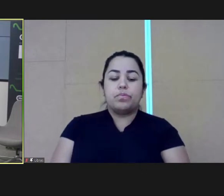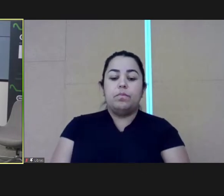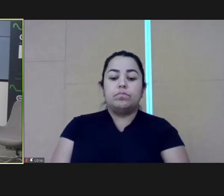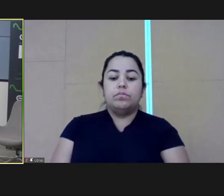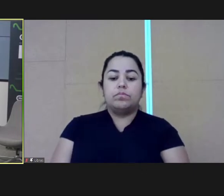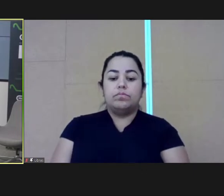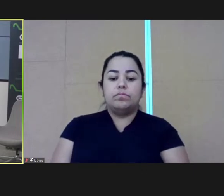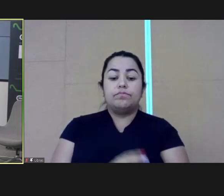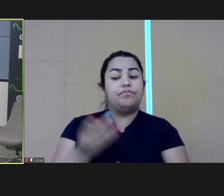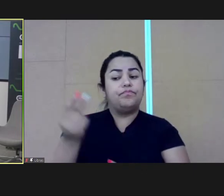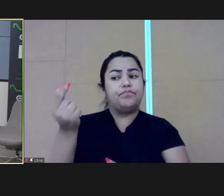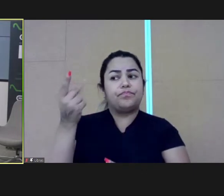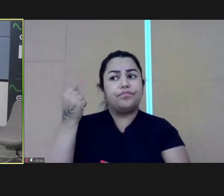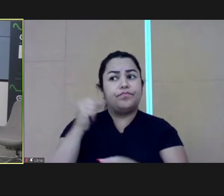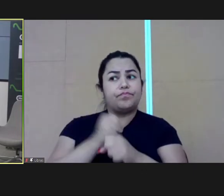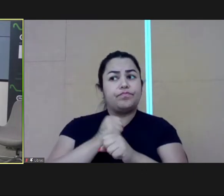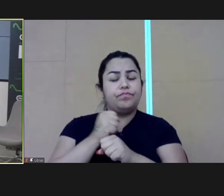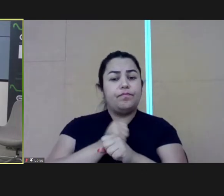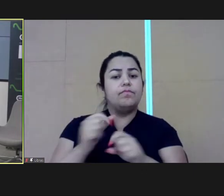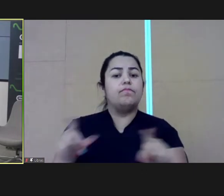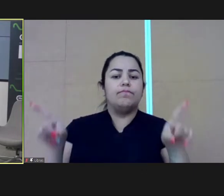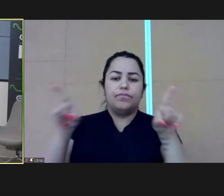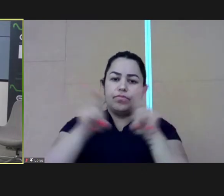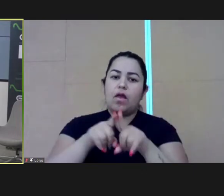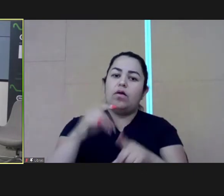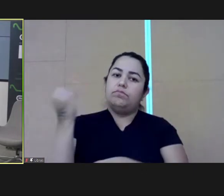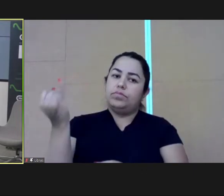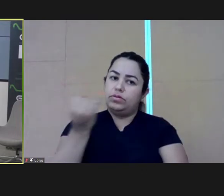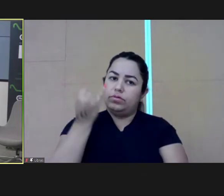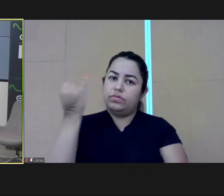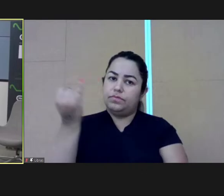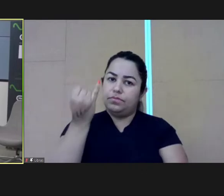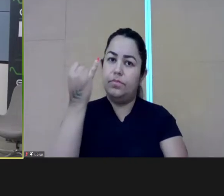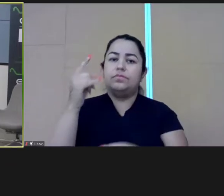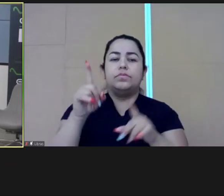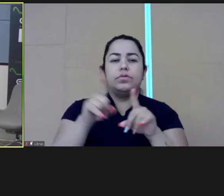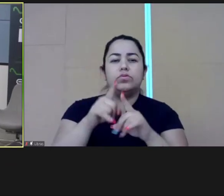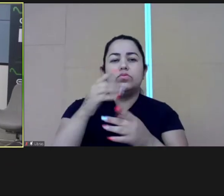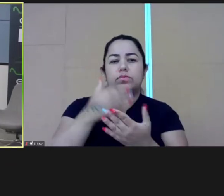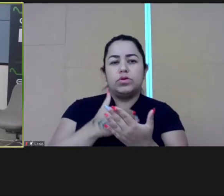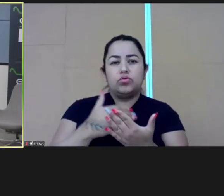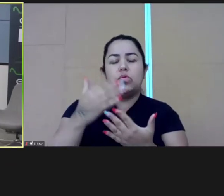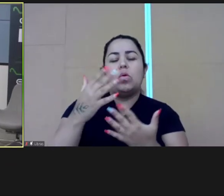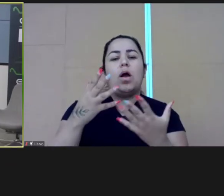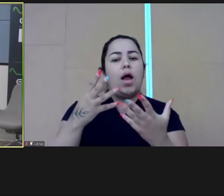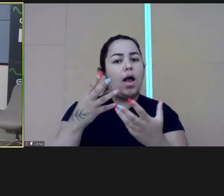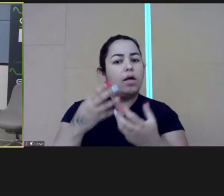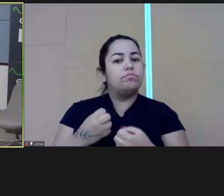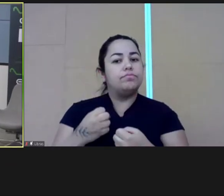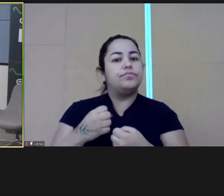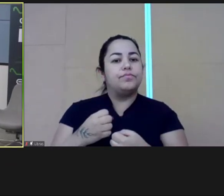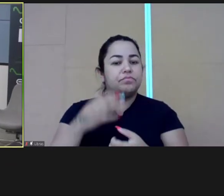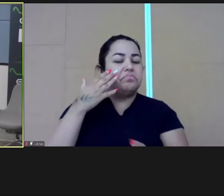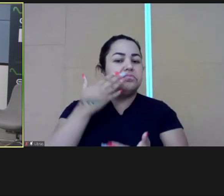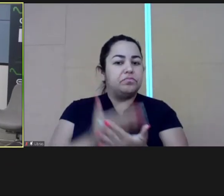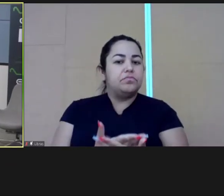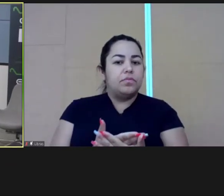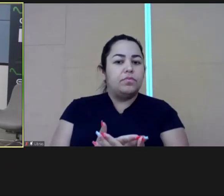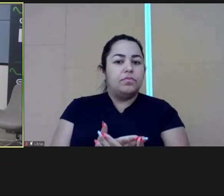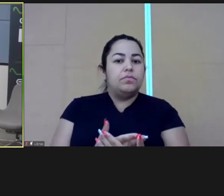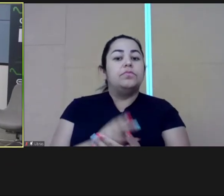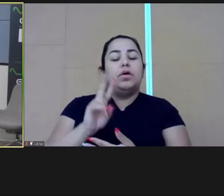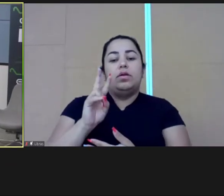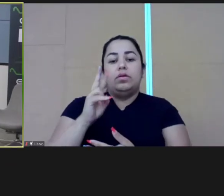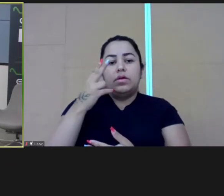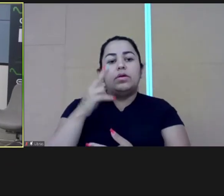capacities. With the time, the partnerships were very important and we gained credibility.